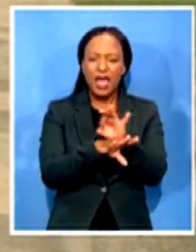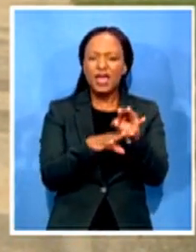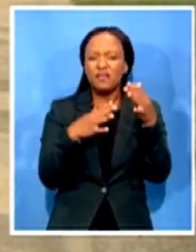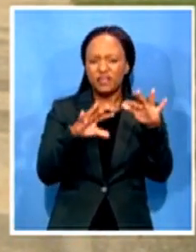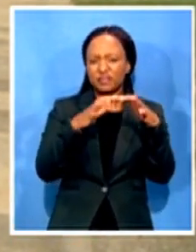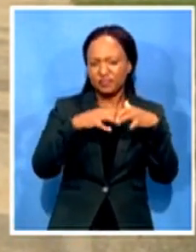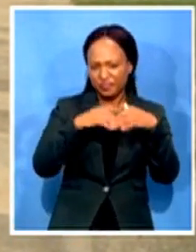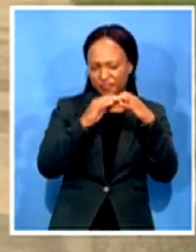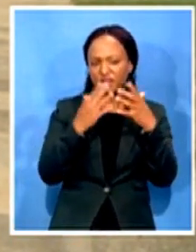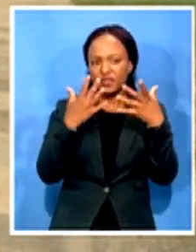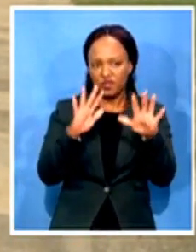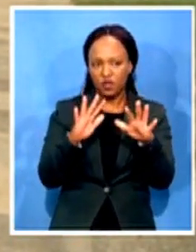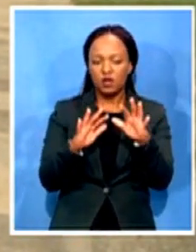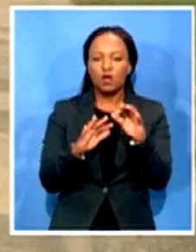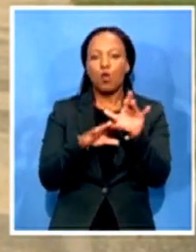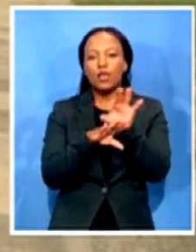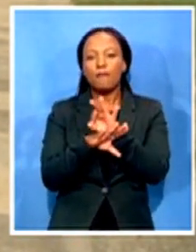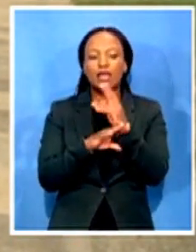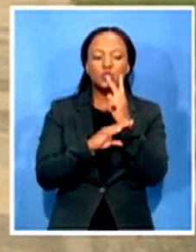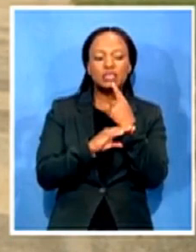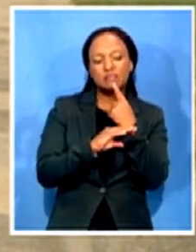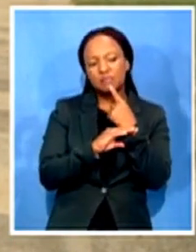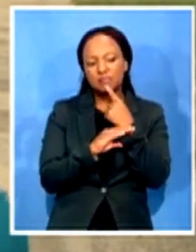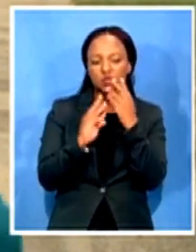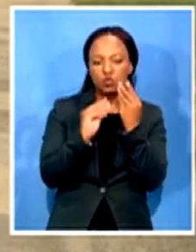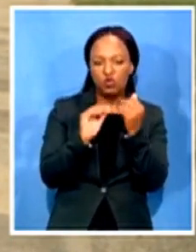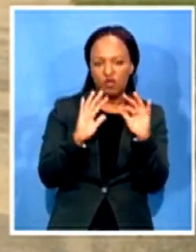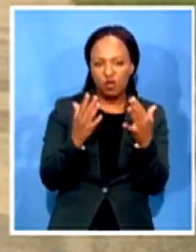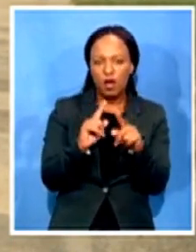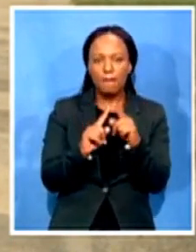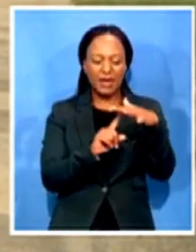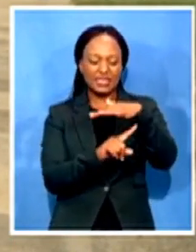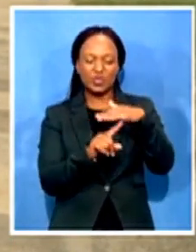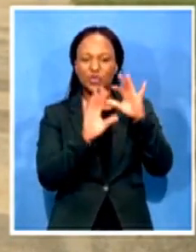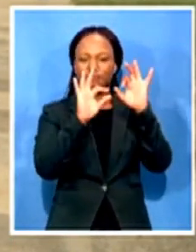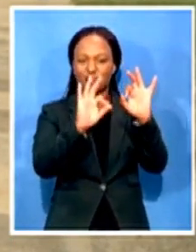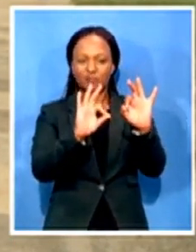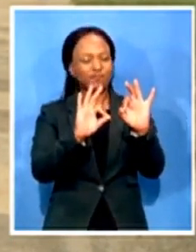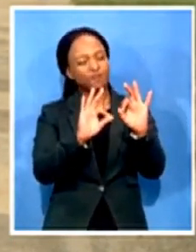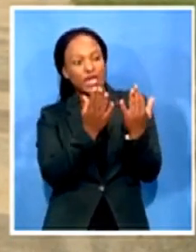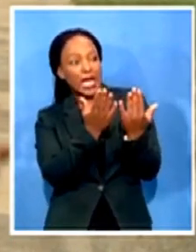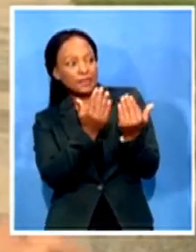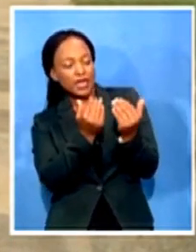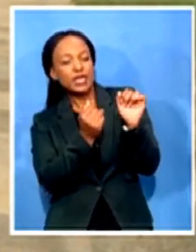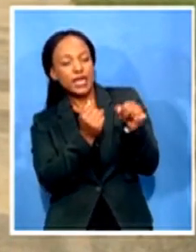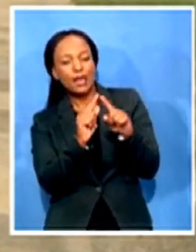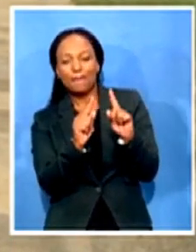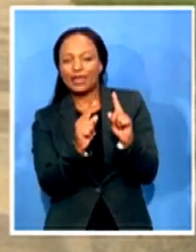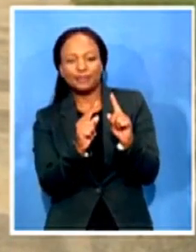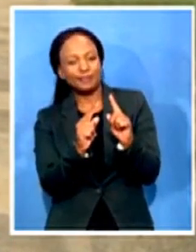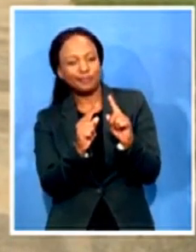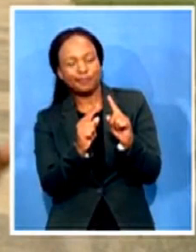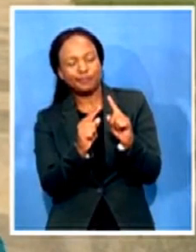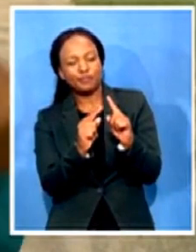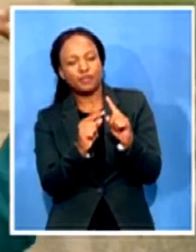situation but it didn't work as well it was expected to by yesterday they were left with about a kilometer